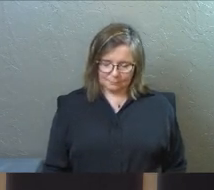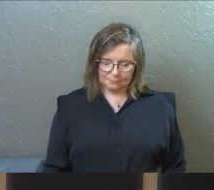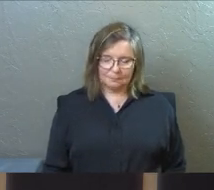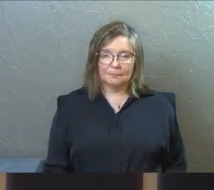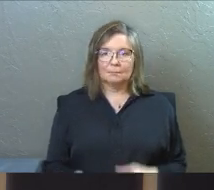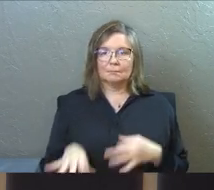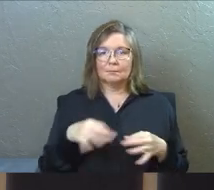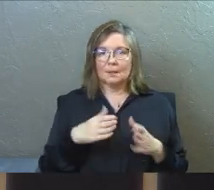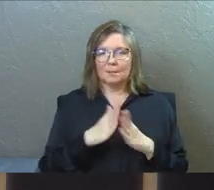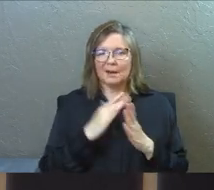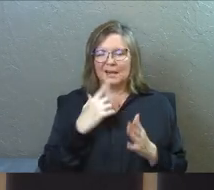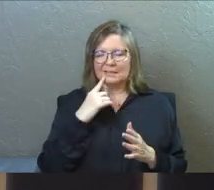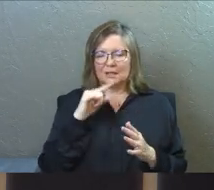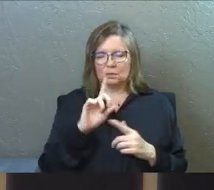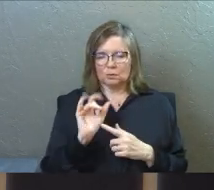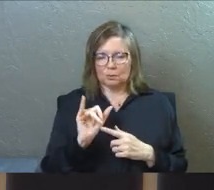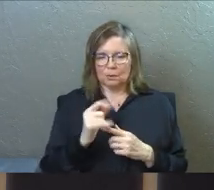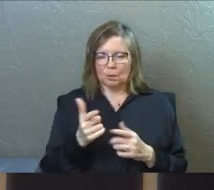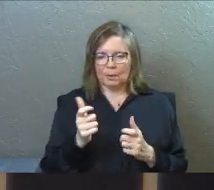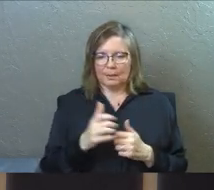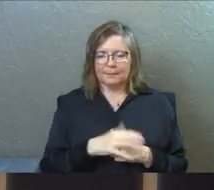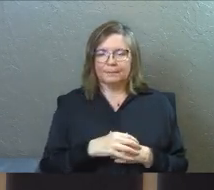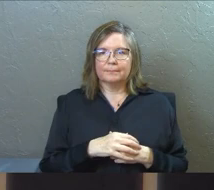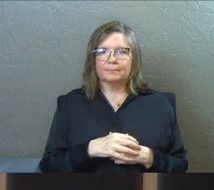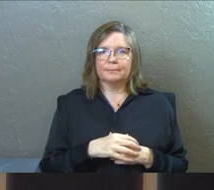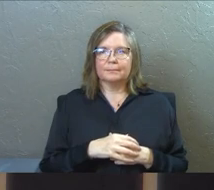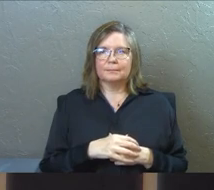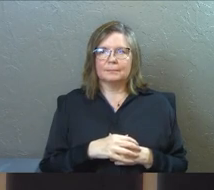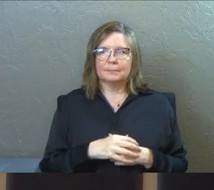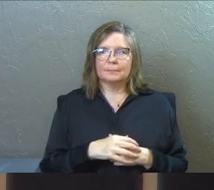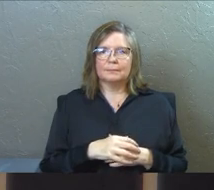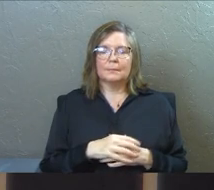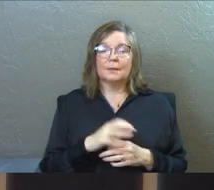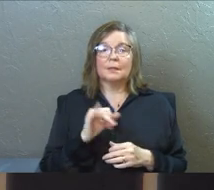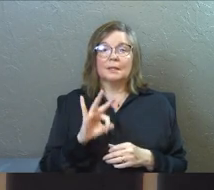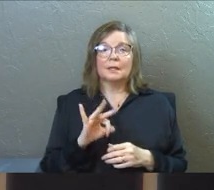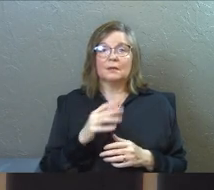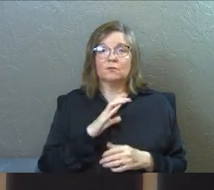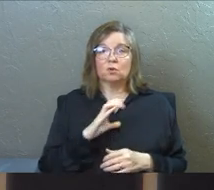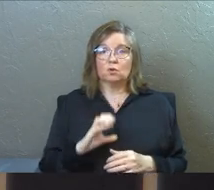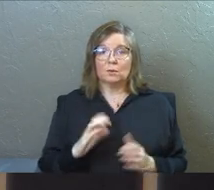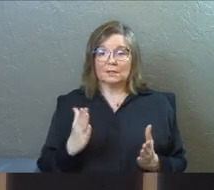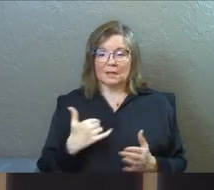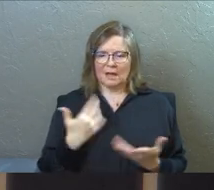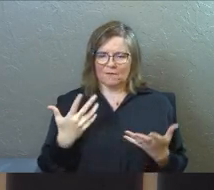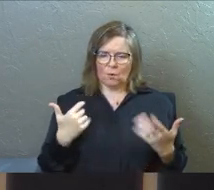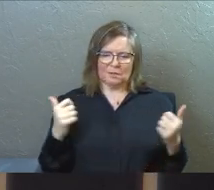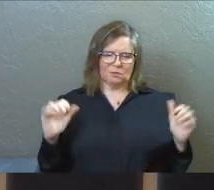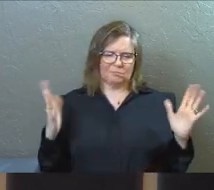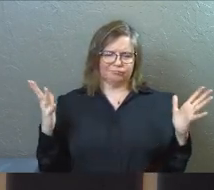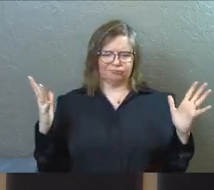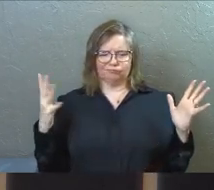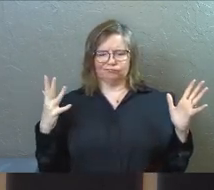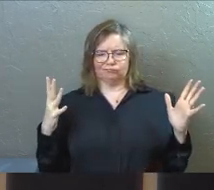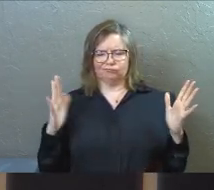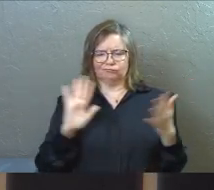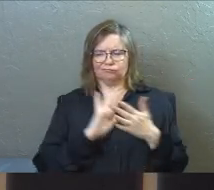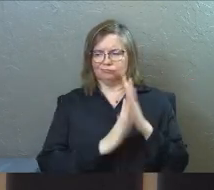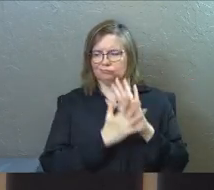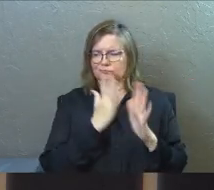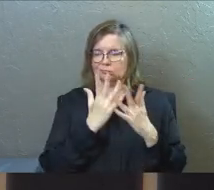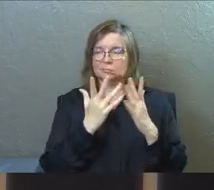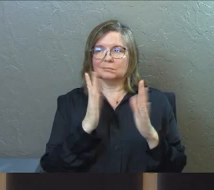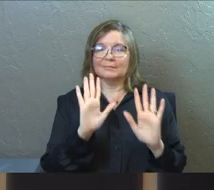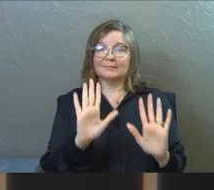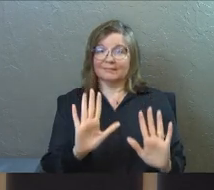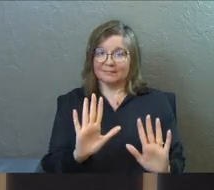And I'm going to walk us through a prayer. I'll just say this to you too quickly as Christians. If you're Christians here, and you're like, I've already surrendered my life to Jesus Christ,